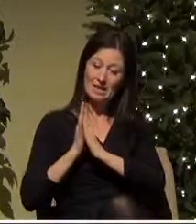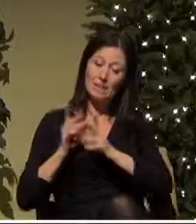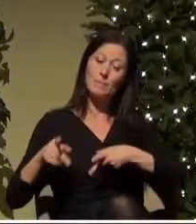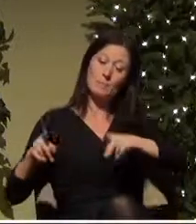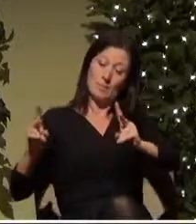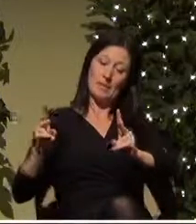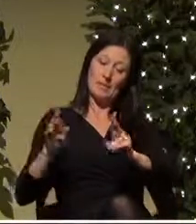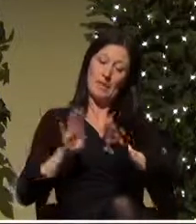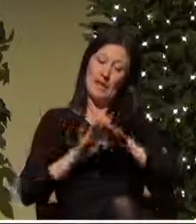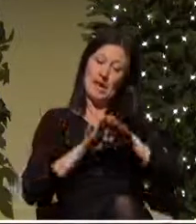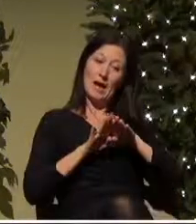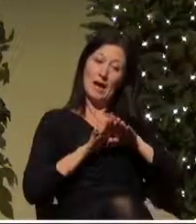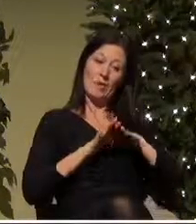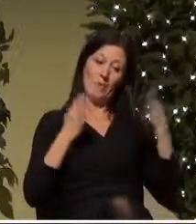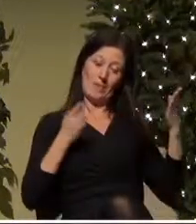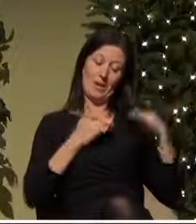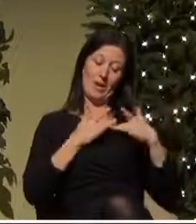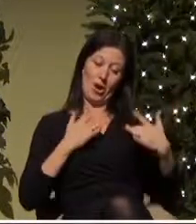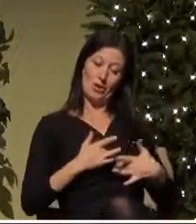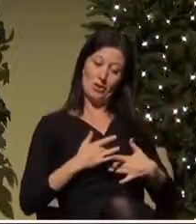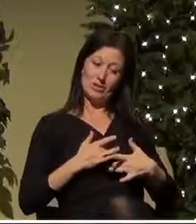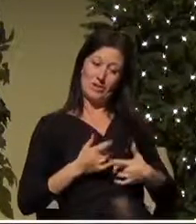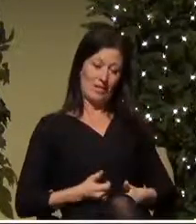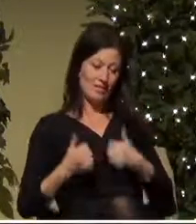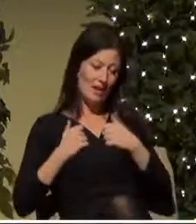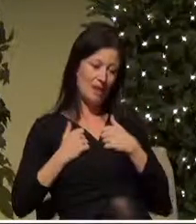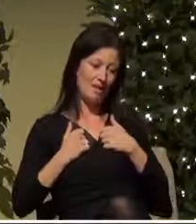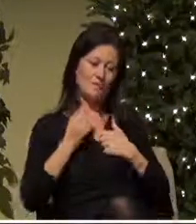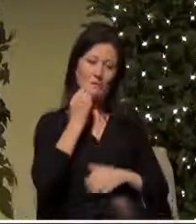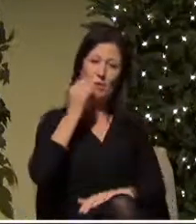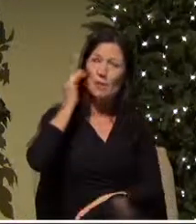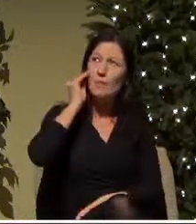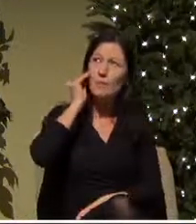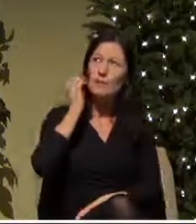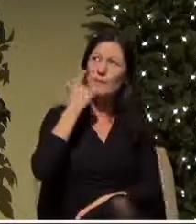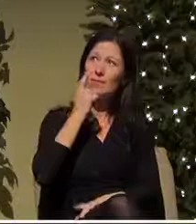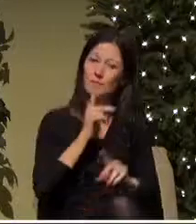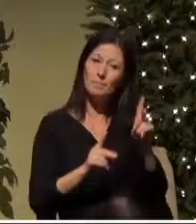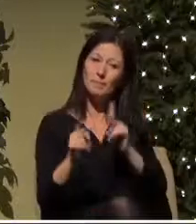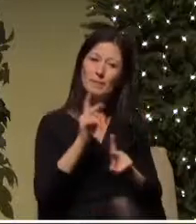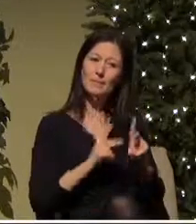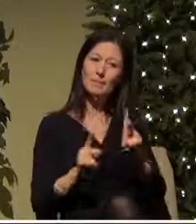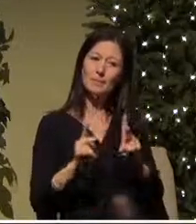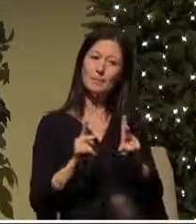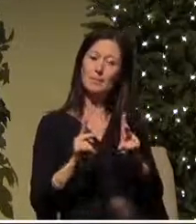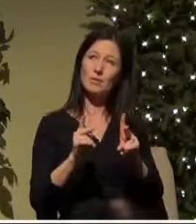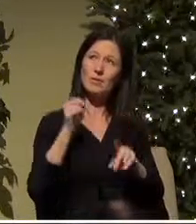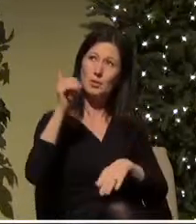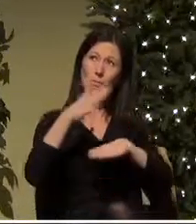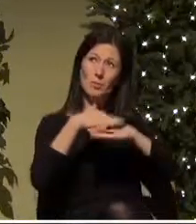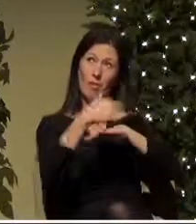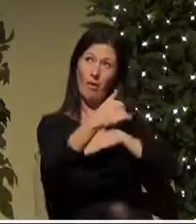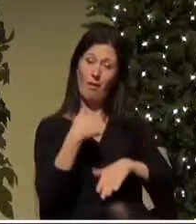and our generosity to those whom are around us to those whom you call us to